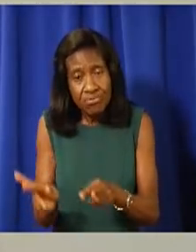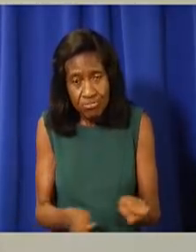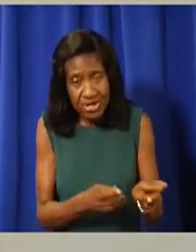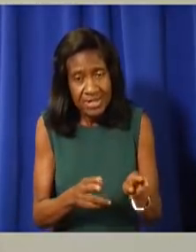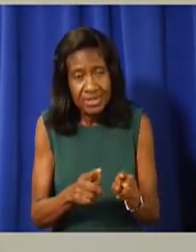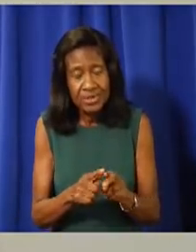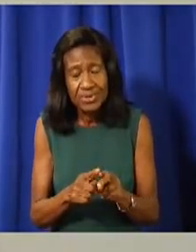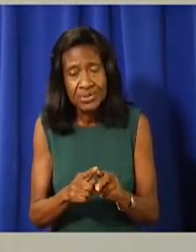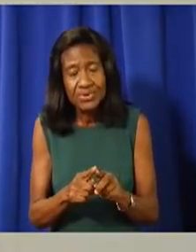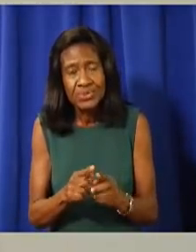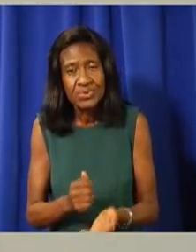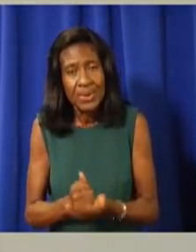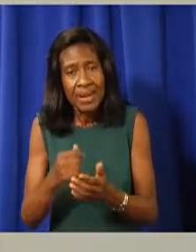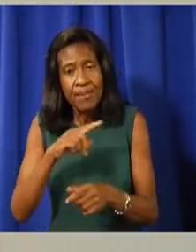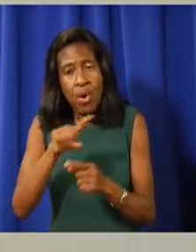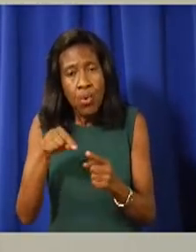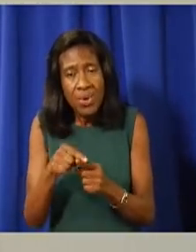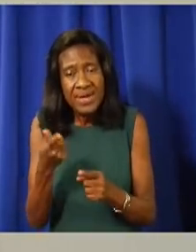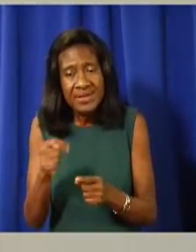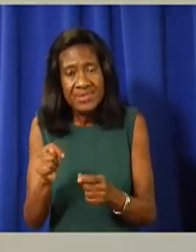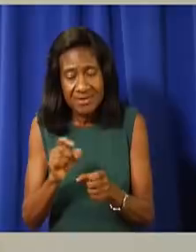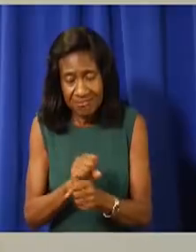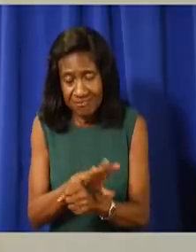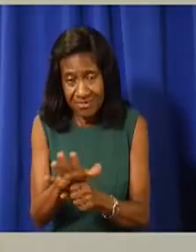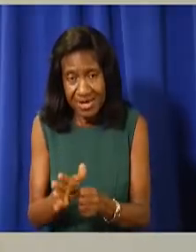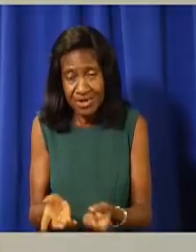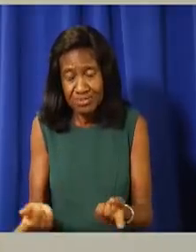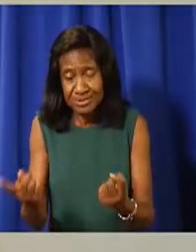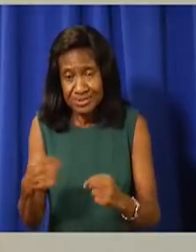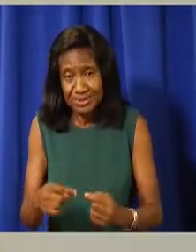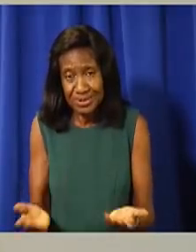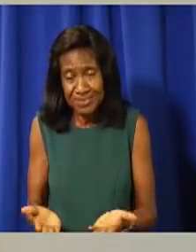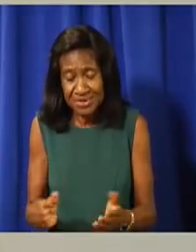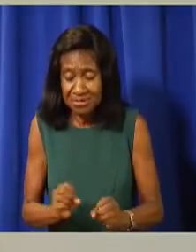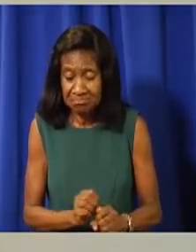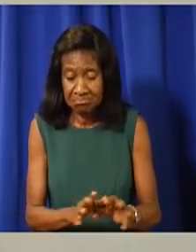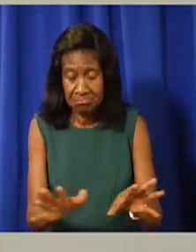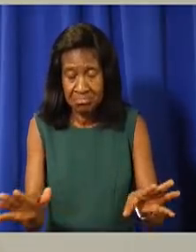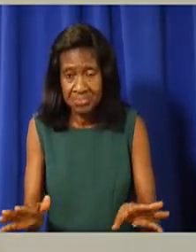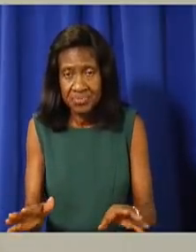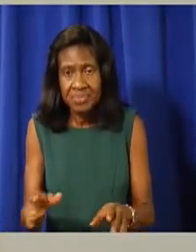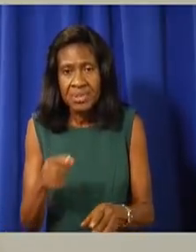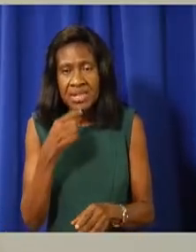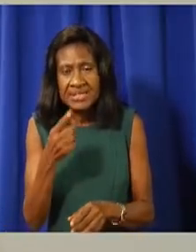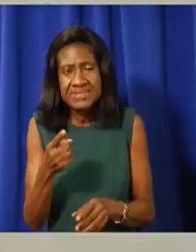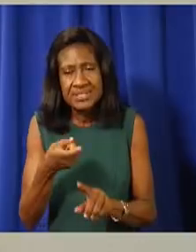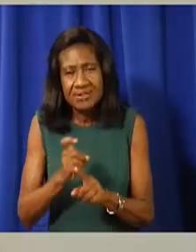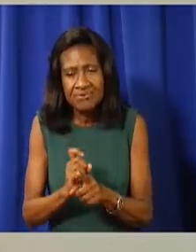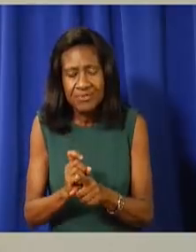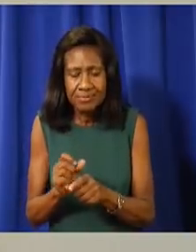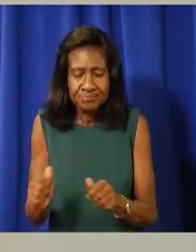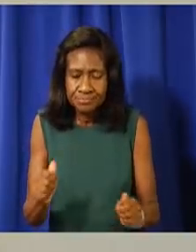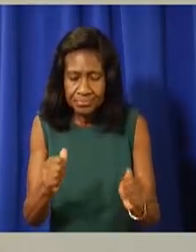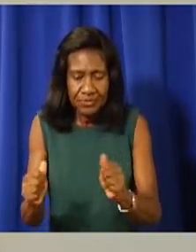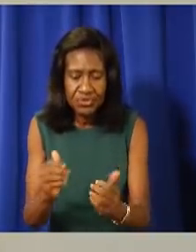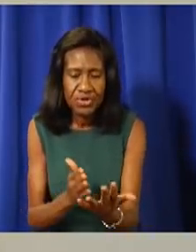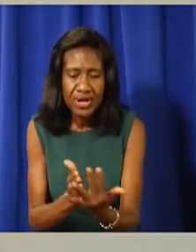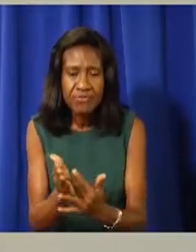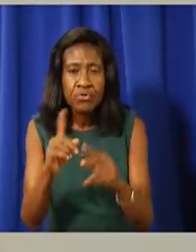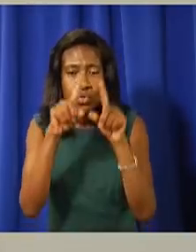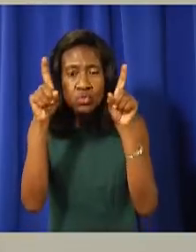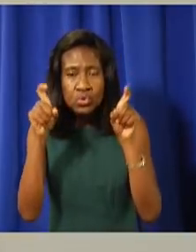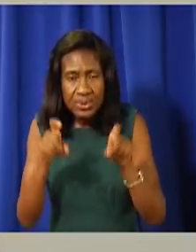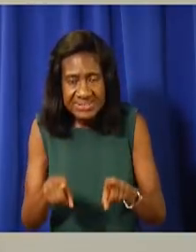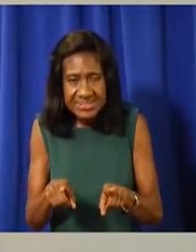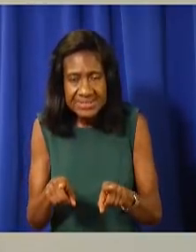enters our community. From telemedicine to drive-through testing, and our own ability to